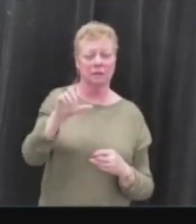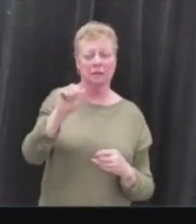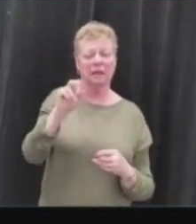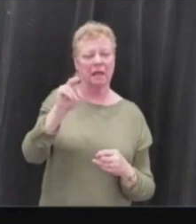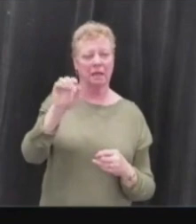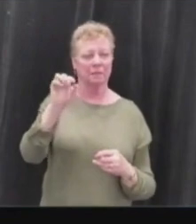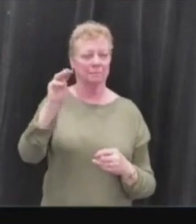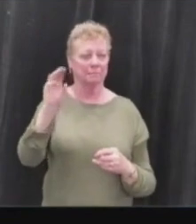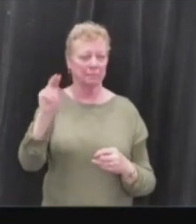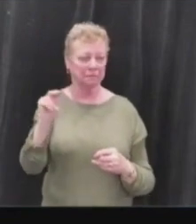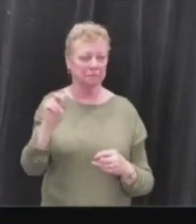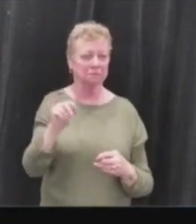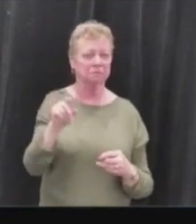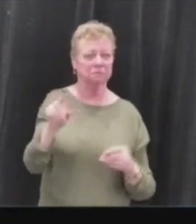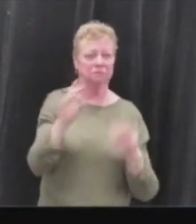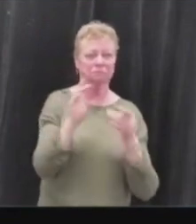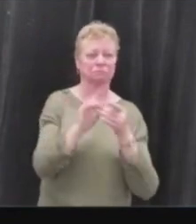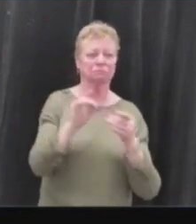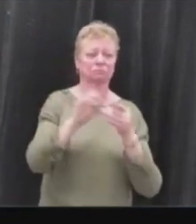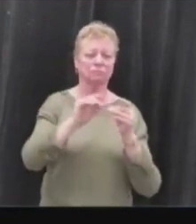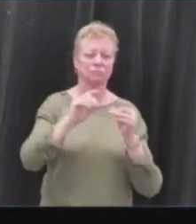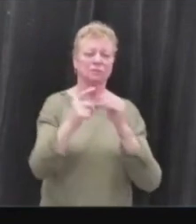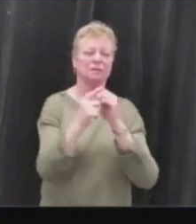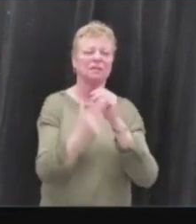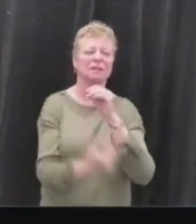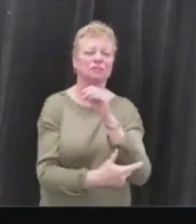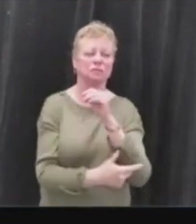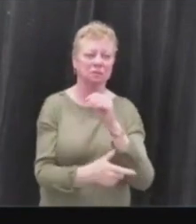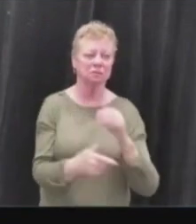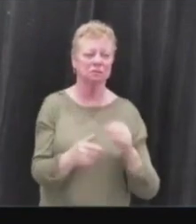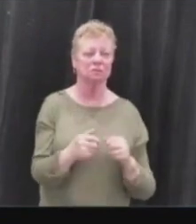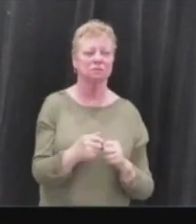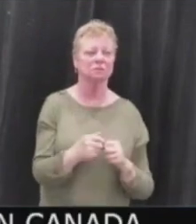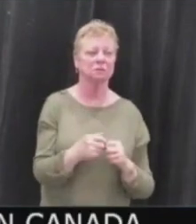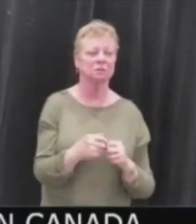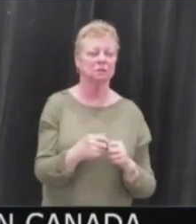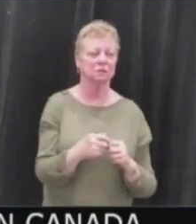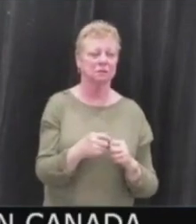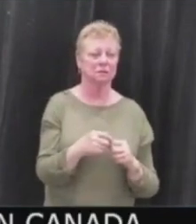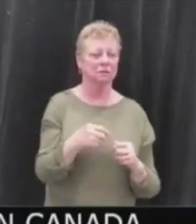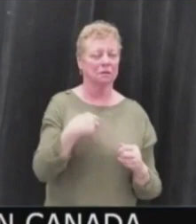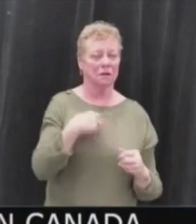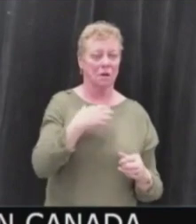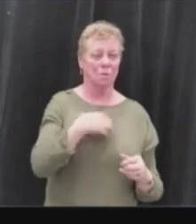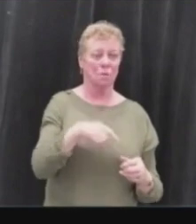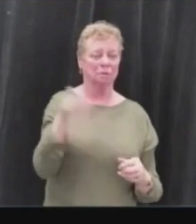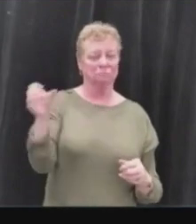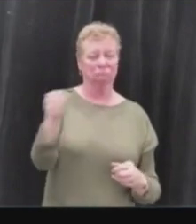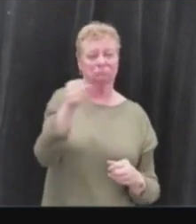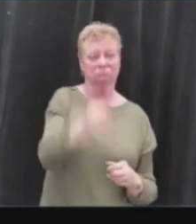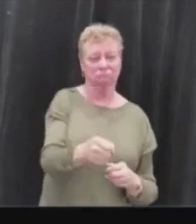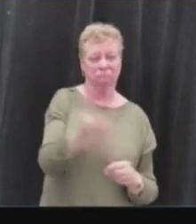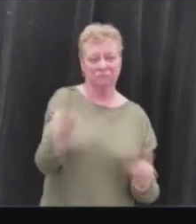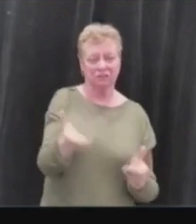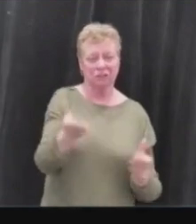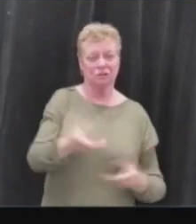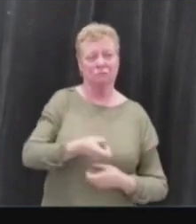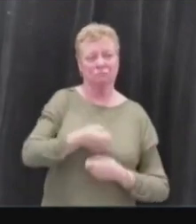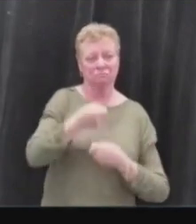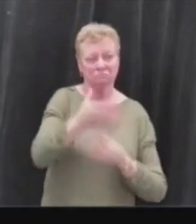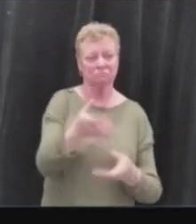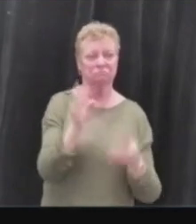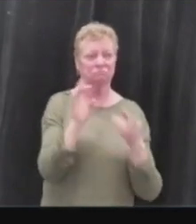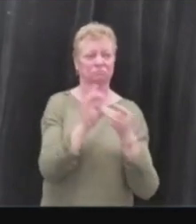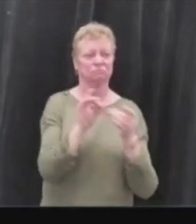by firearm in Canada, effects of legislation. I wish to have Dr. Langman subpoenaed so he can testify himself